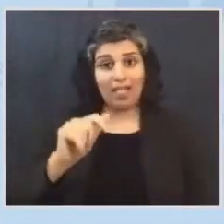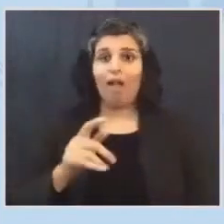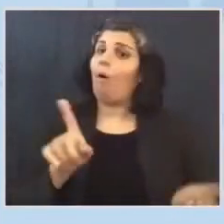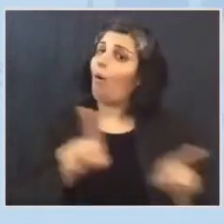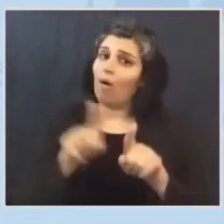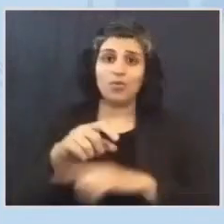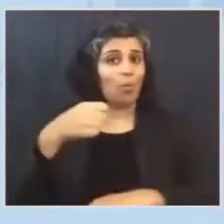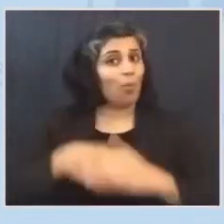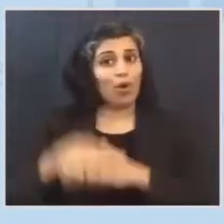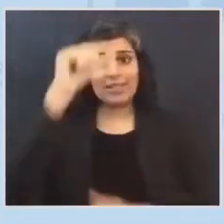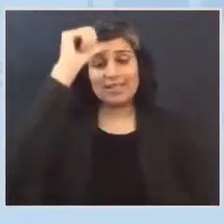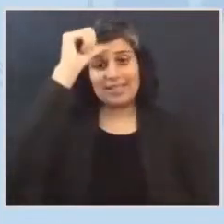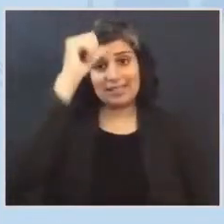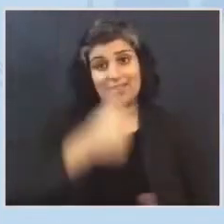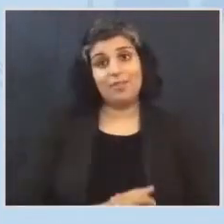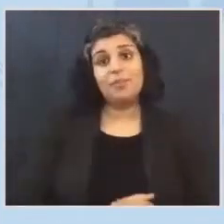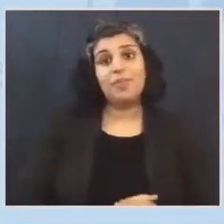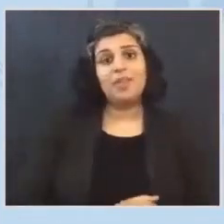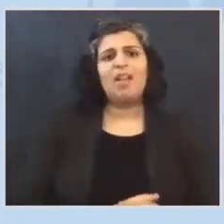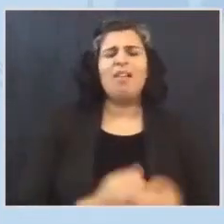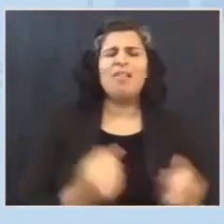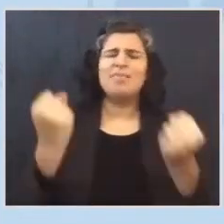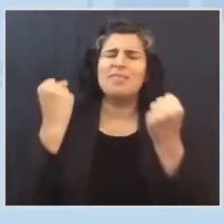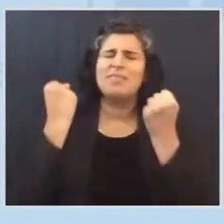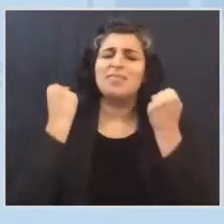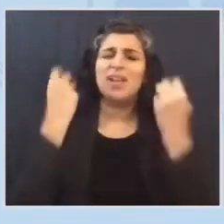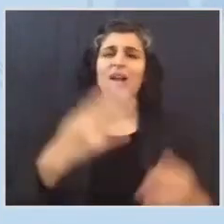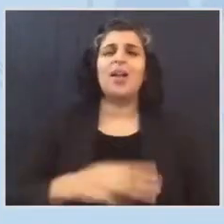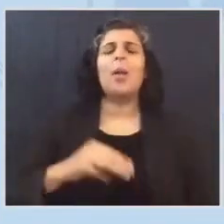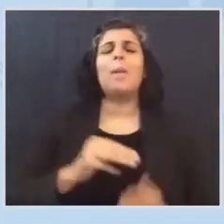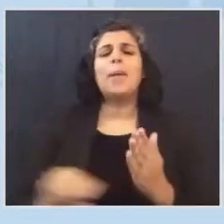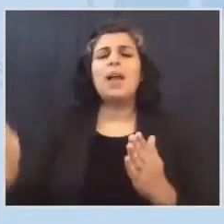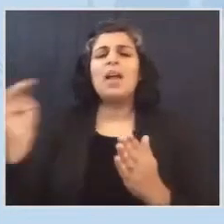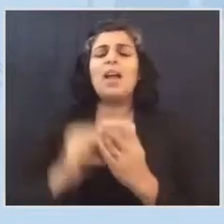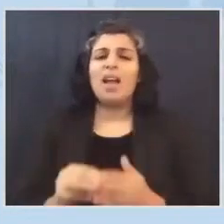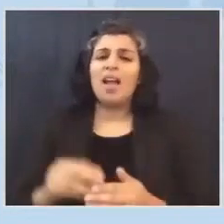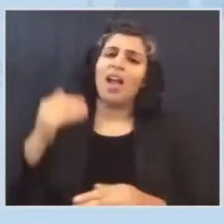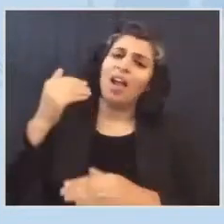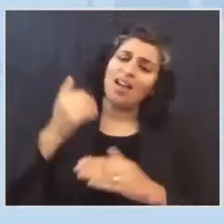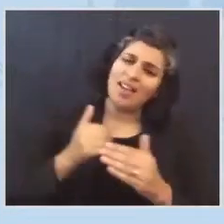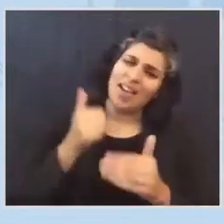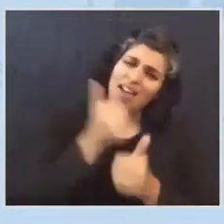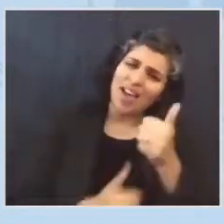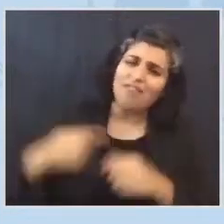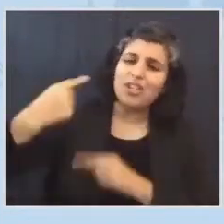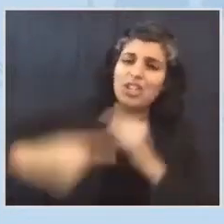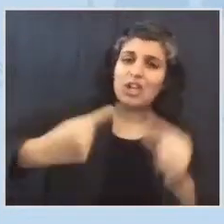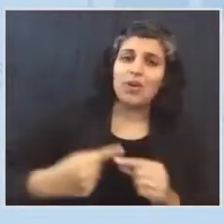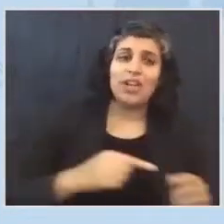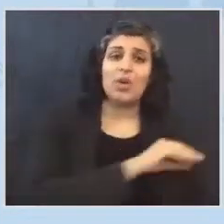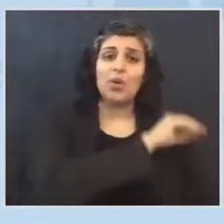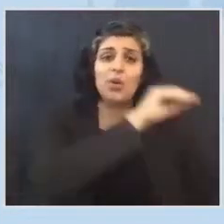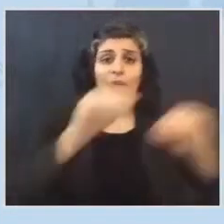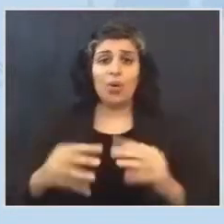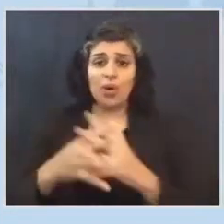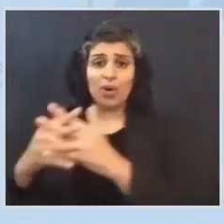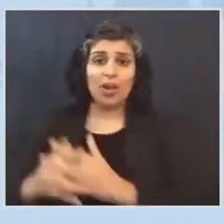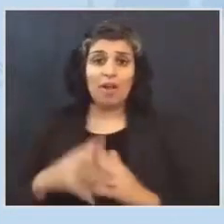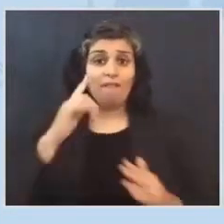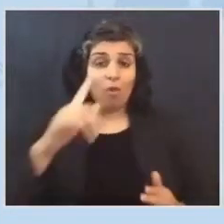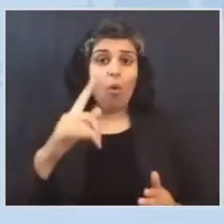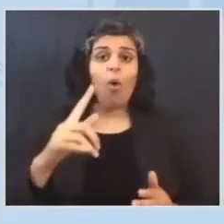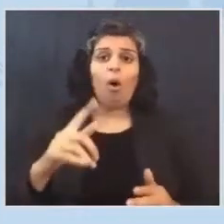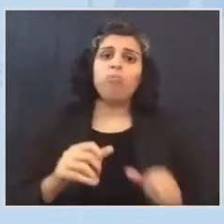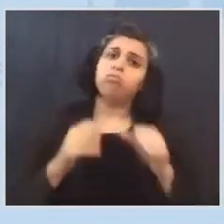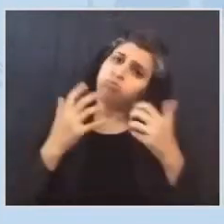across every generation, she came to America to pursue a better life. I was raised in